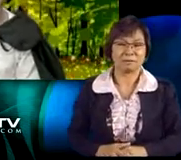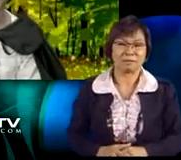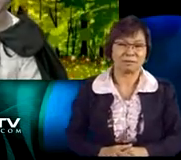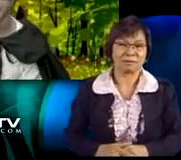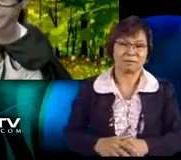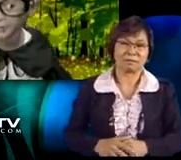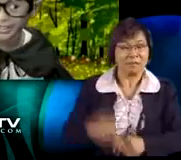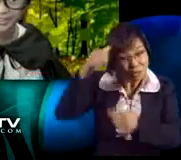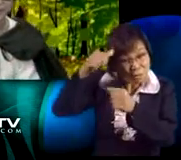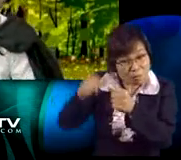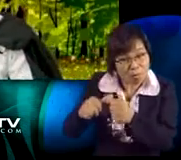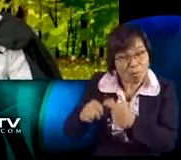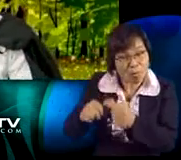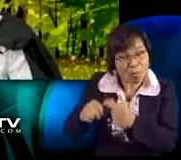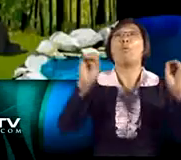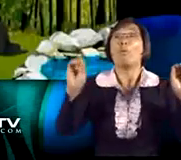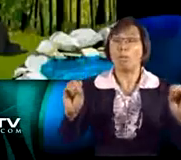the last time, didn't we?